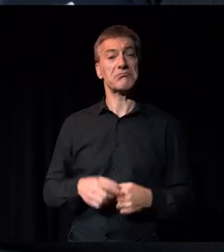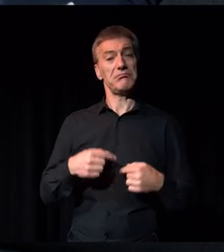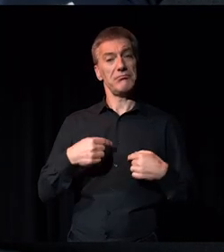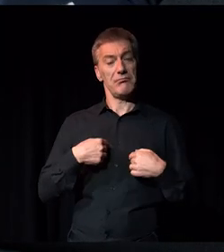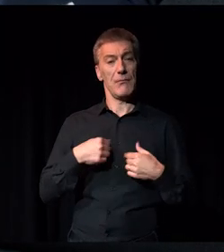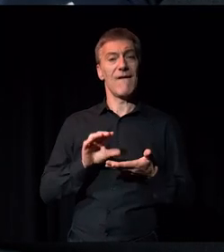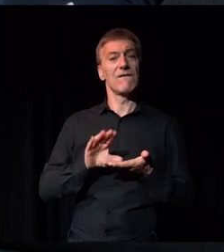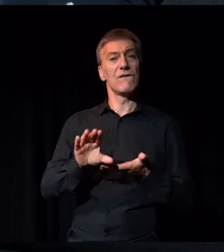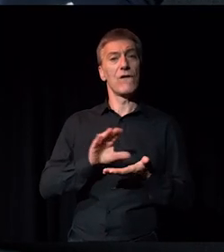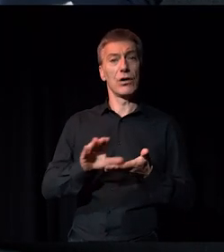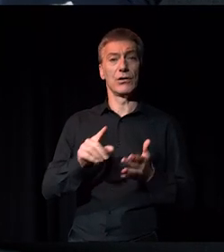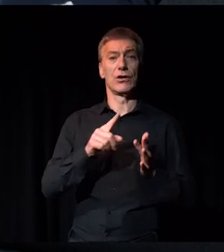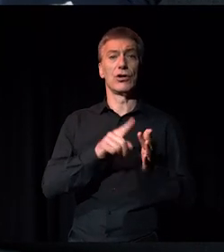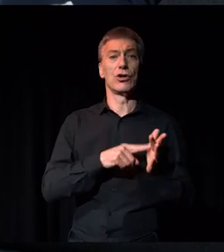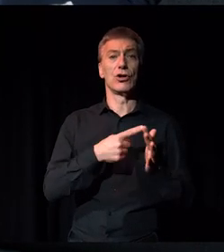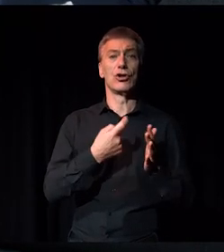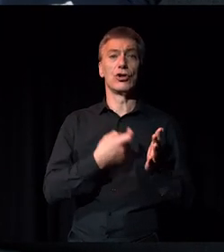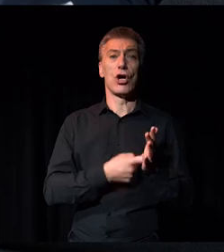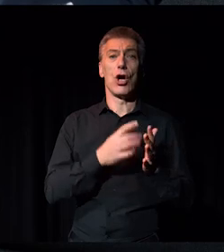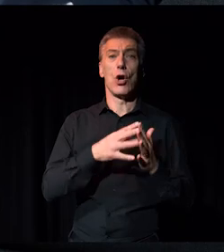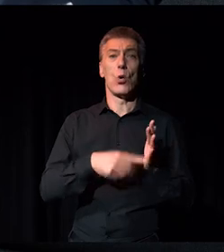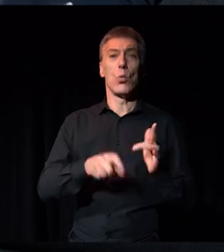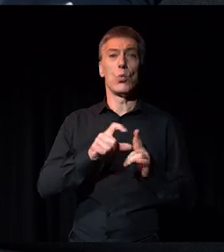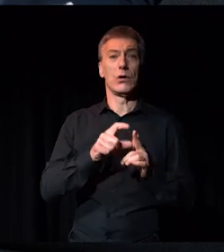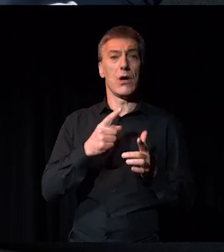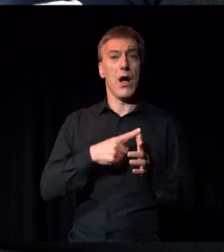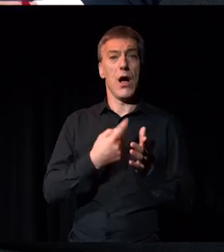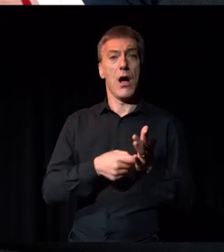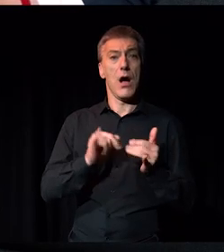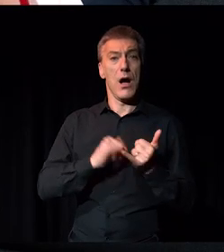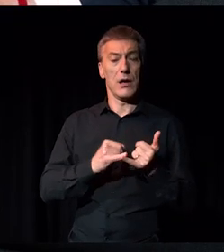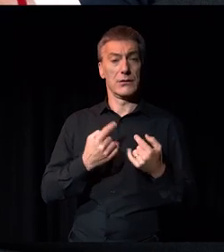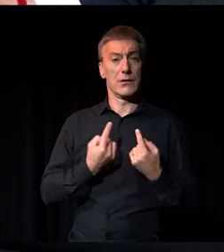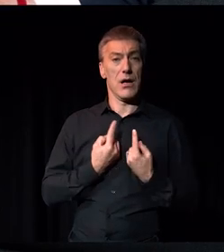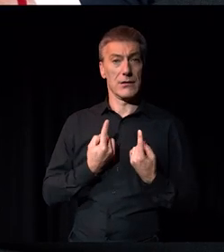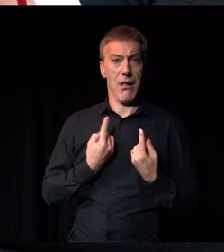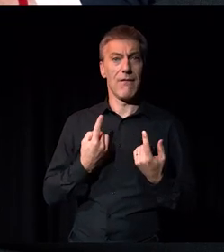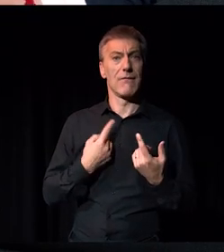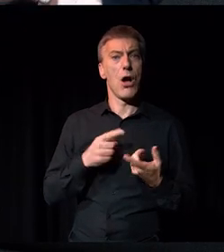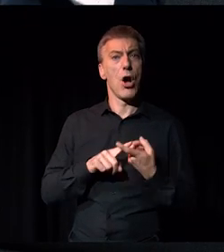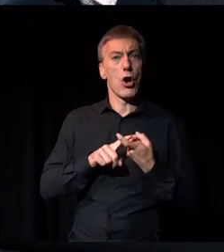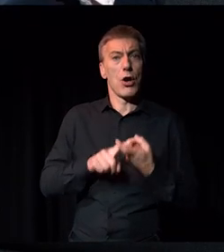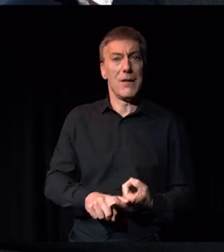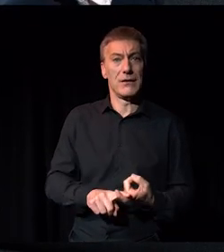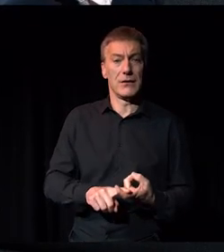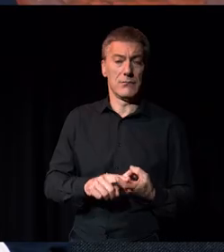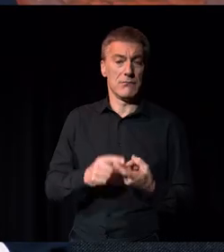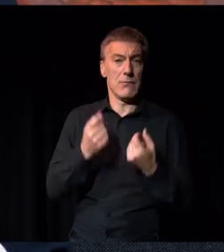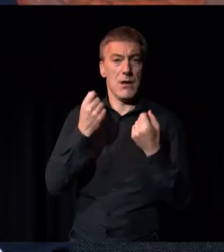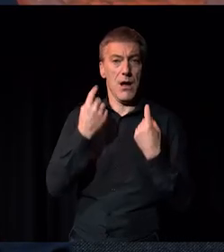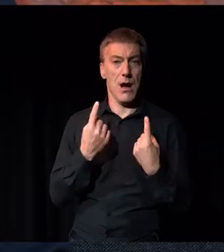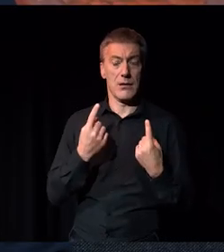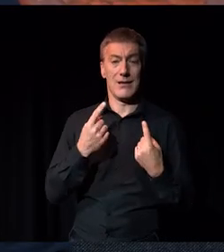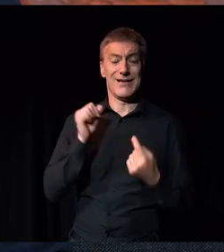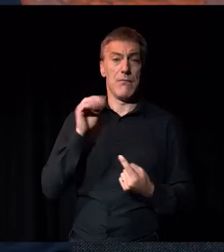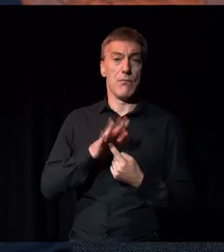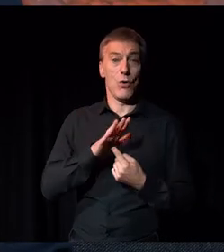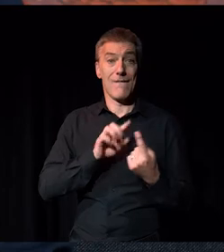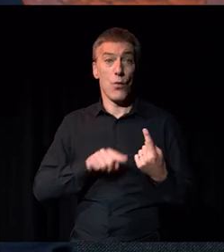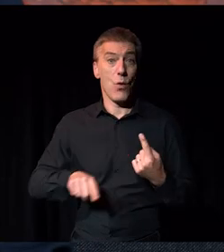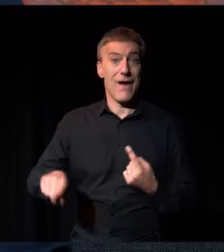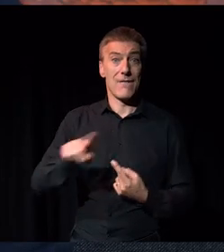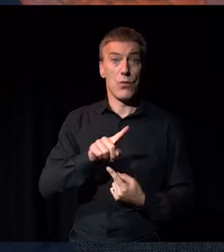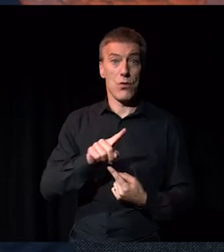funder, Jerwood Arts are really committed to the idea that it's important for everybody